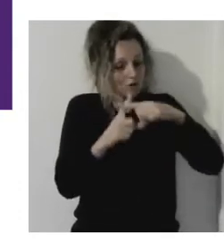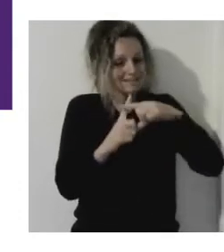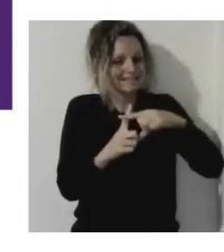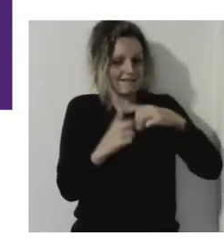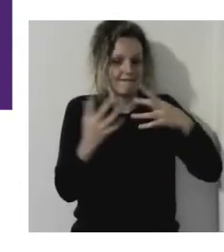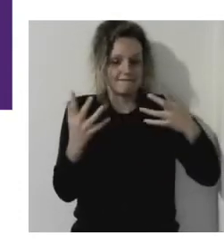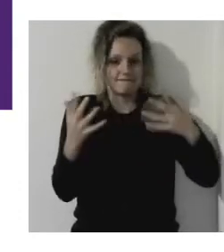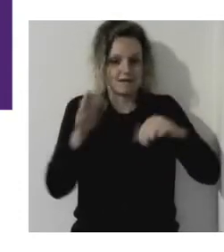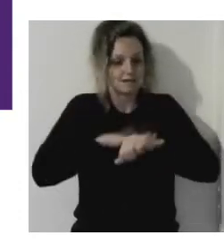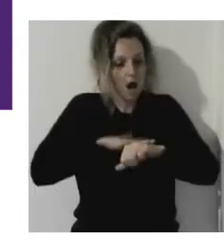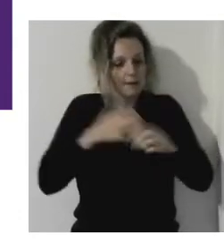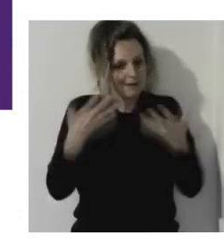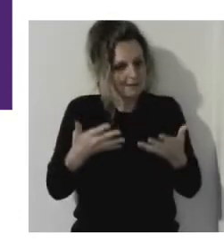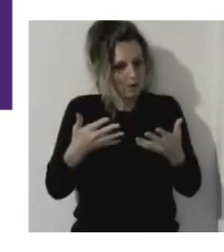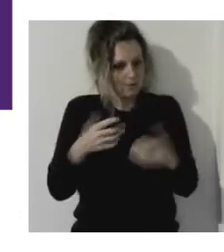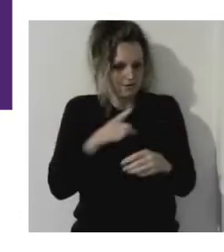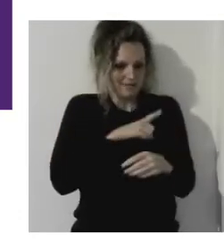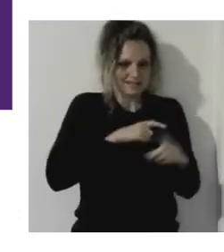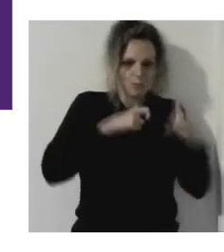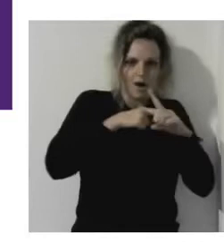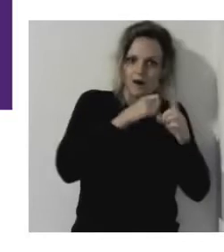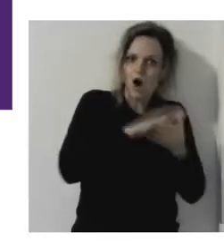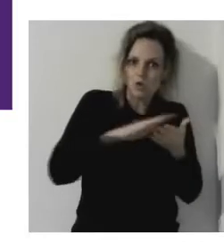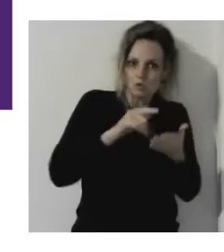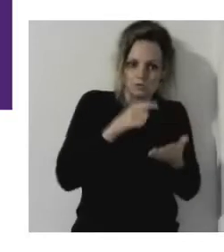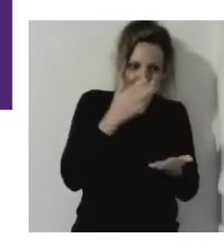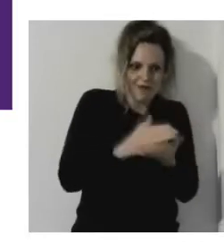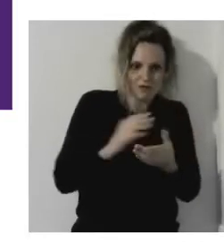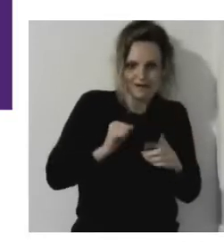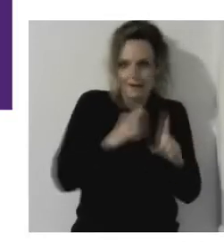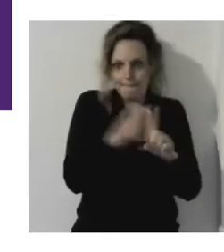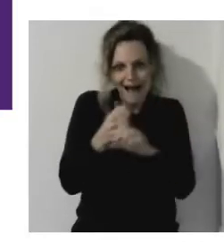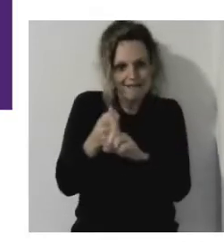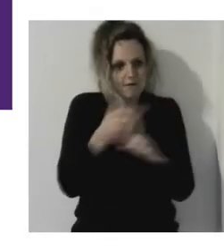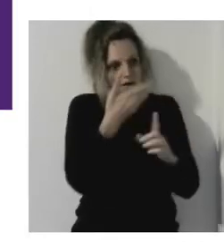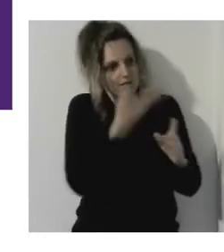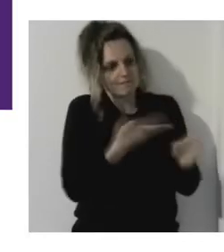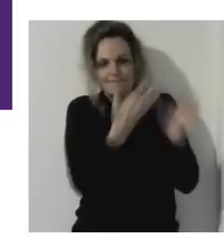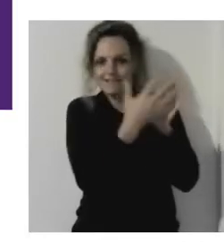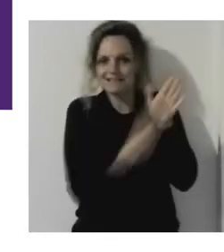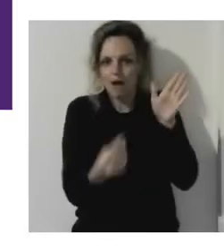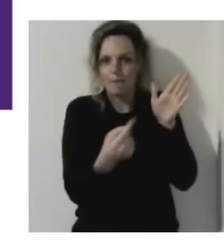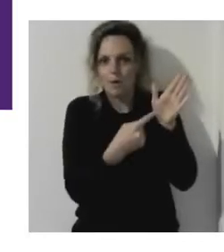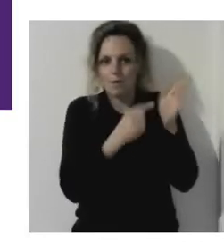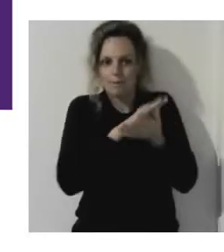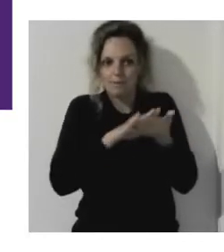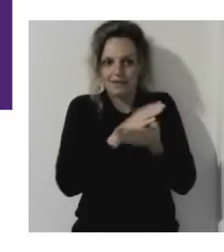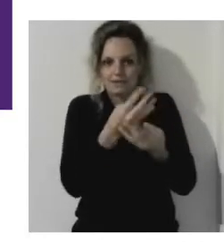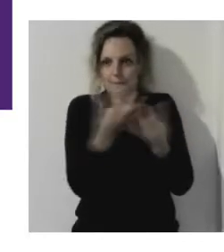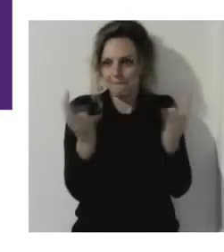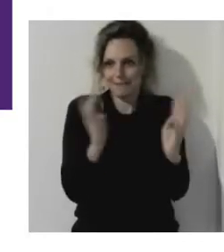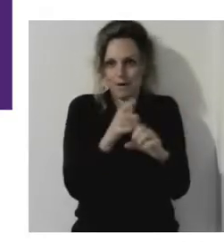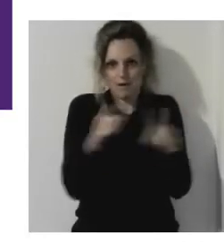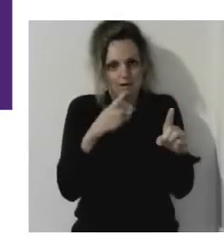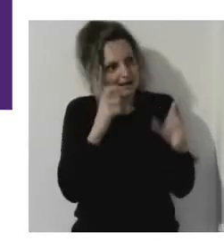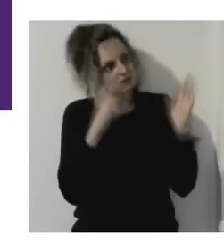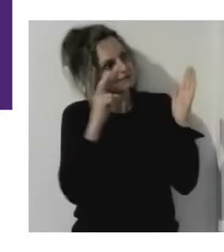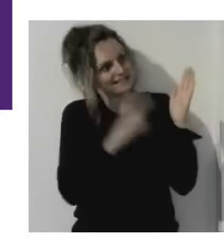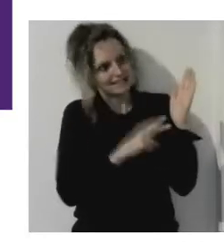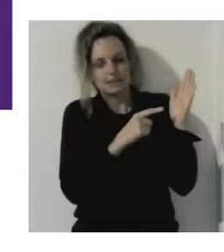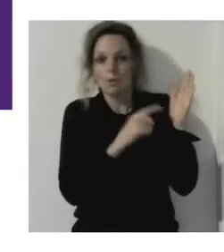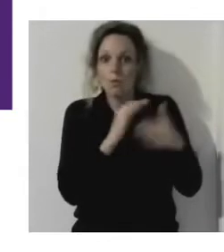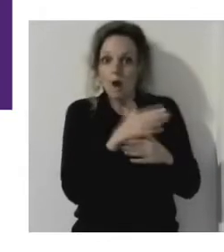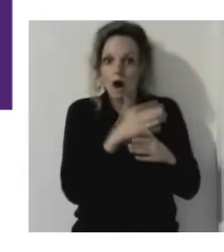so important because people need to see that look, it works. Yeah. And, you know, staying with the Kahootz